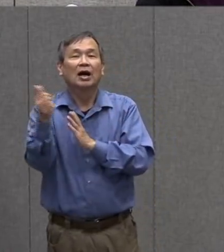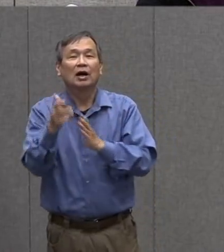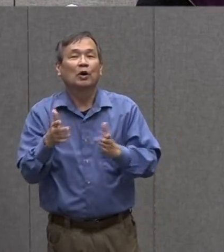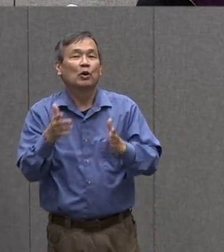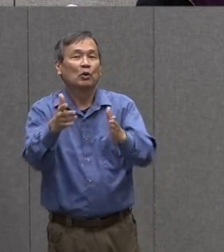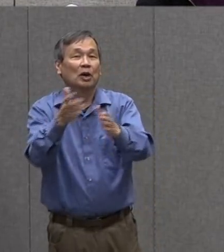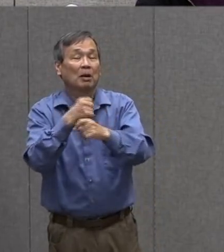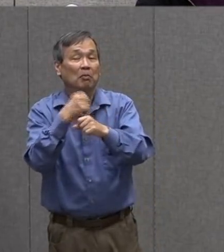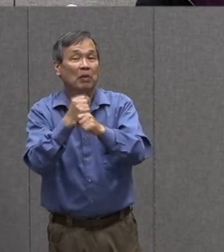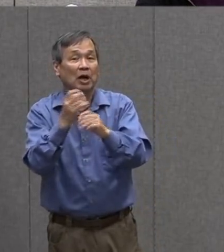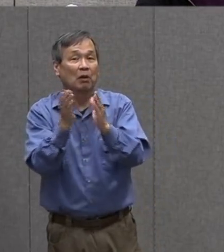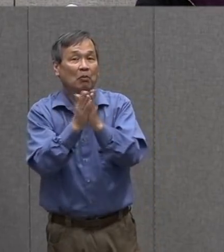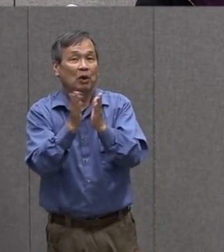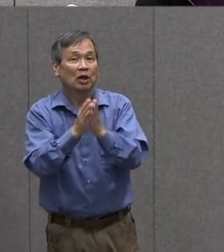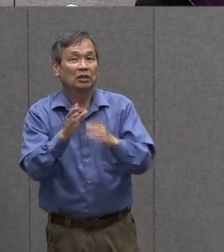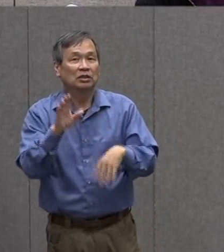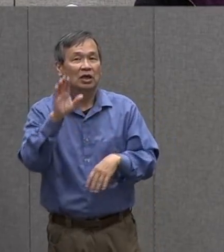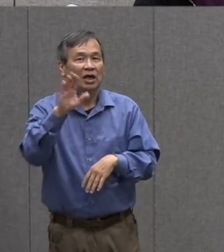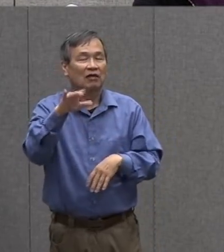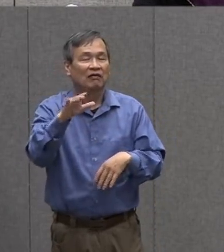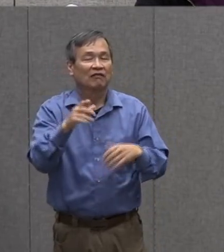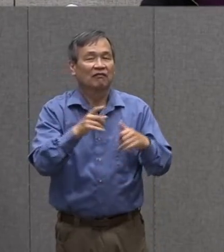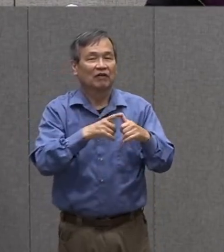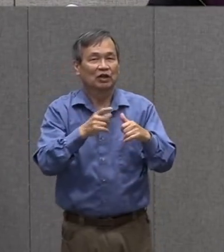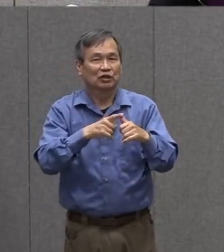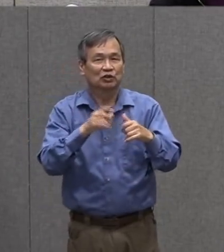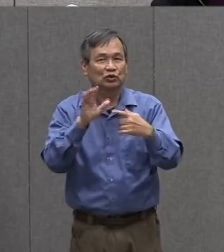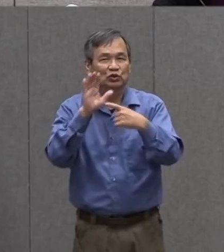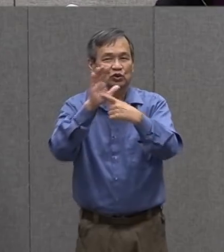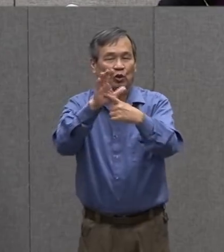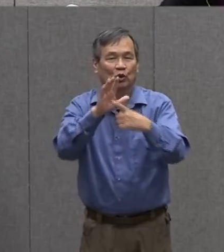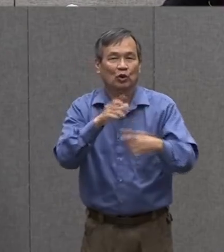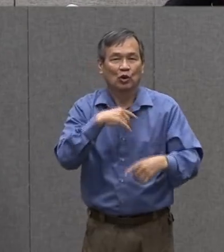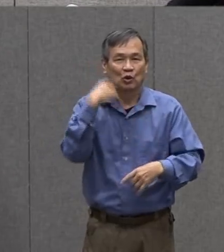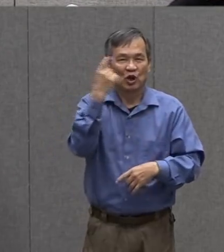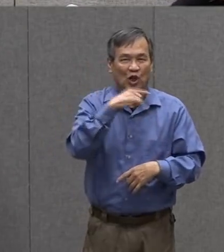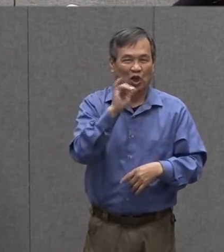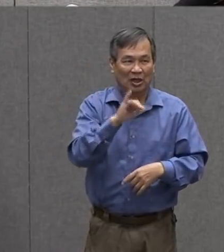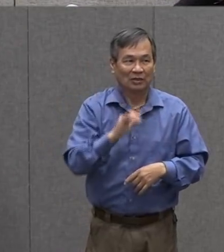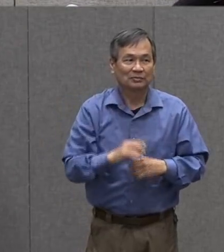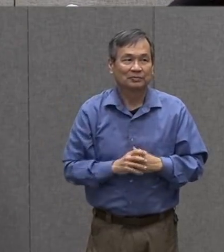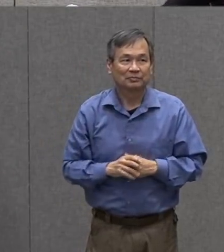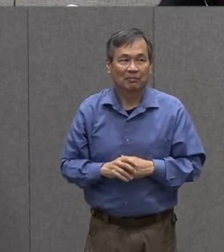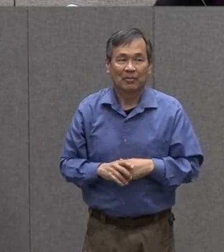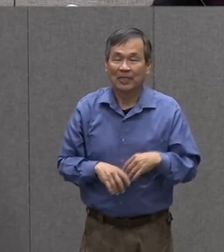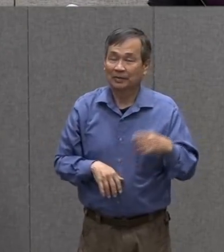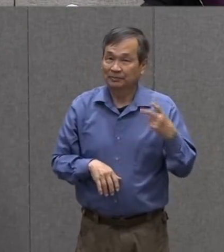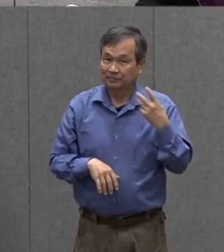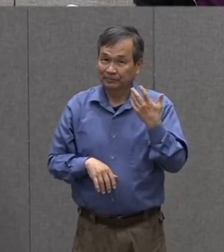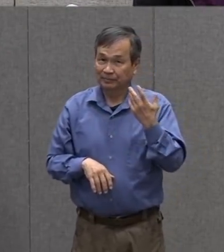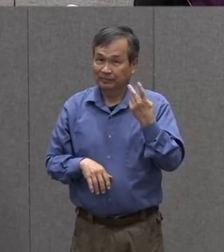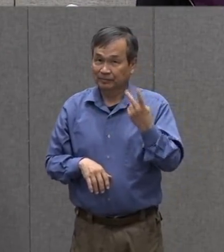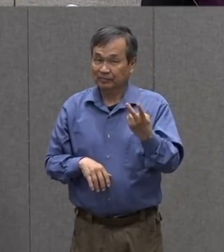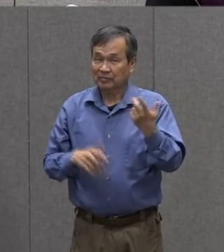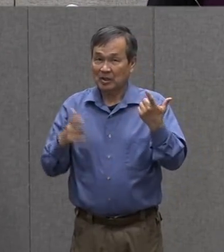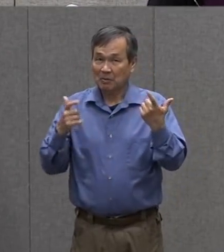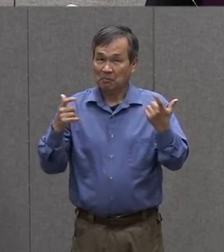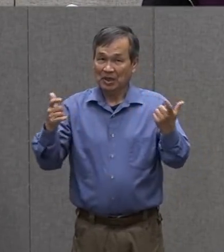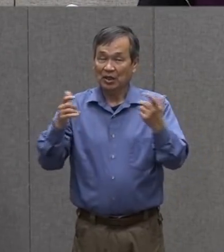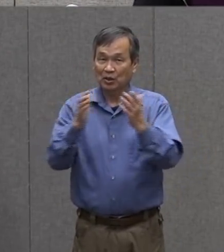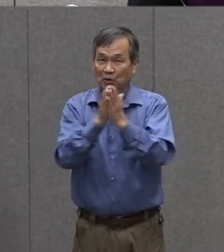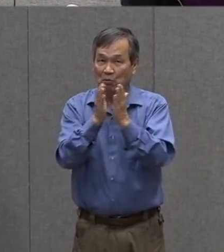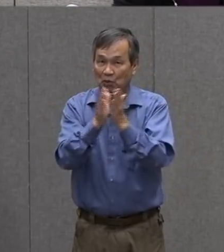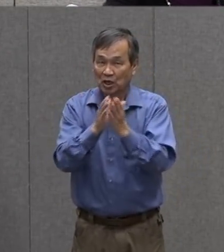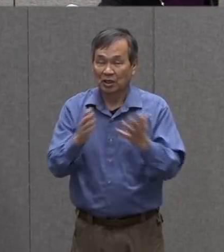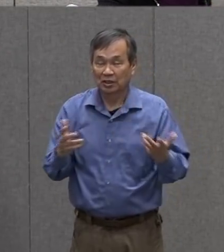a book and i'll show you my finished book so that you have an idea of what i'm thinking i wanted to make a book about